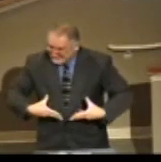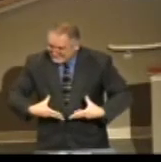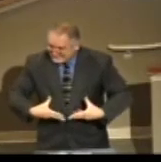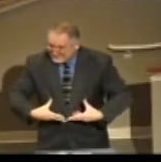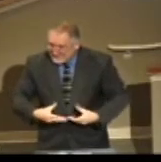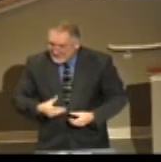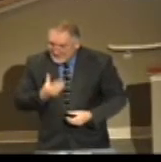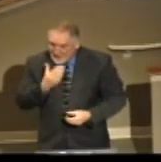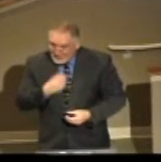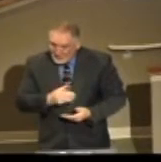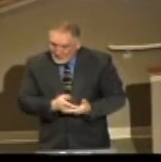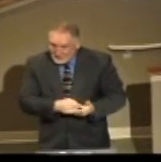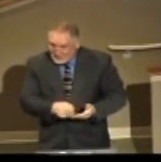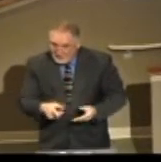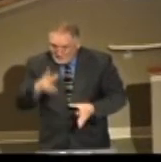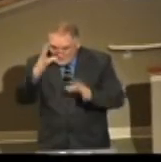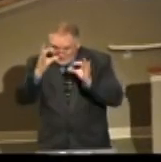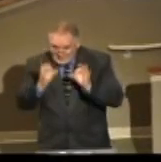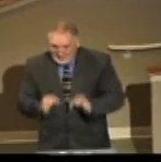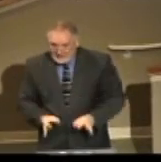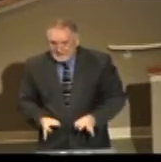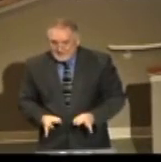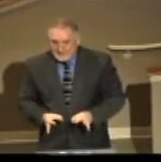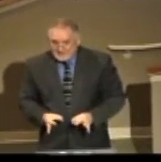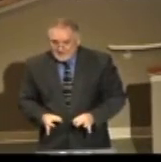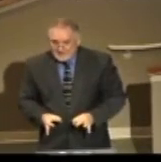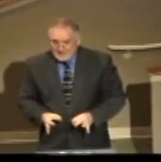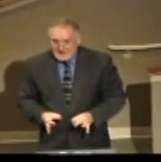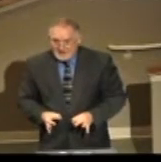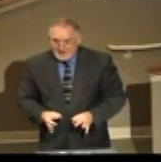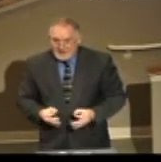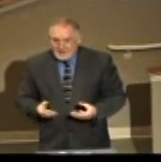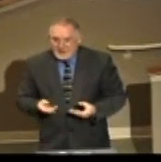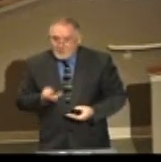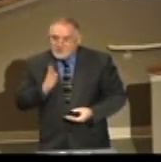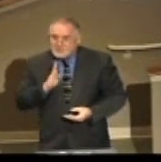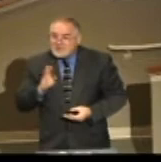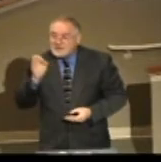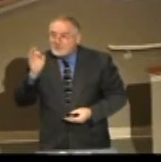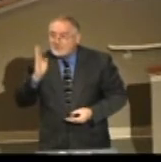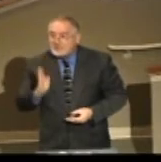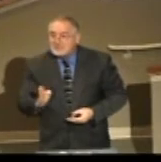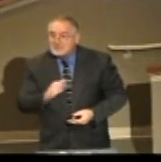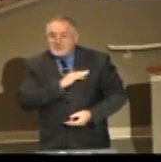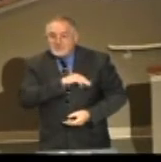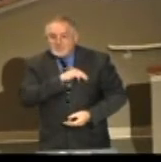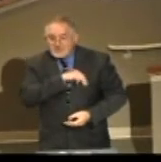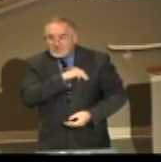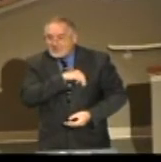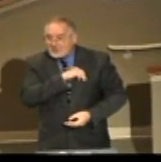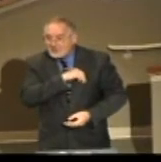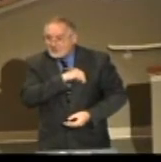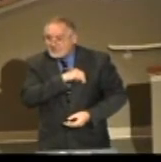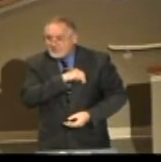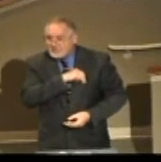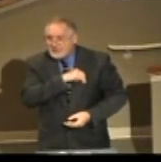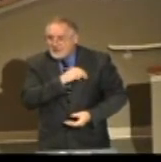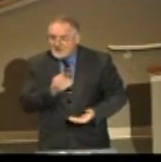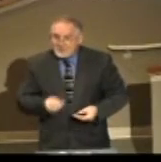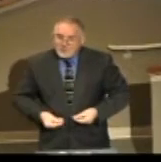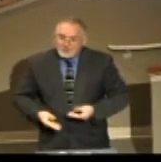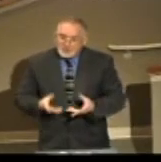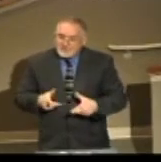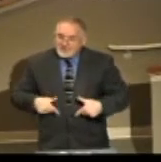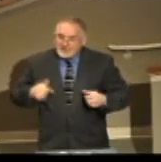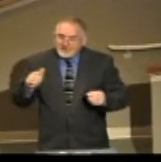I wish some of you this morning would decide here, I want to surrender to God. I want to be a preacher. I want to be a missionary. I want to give my